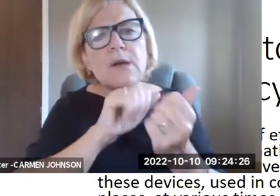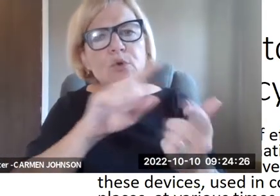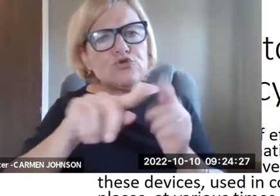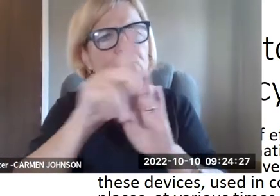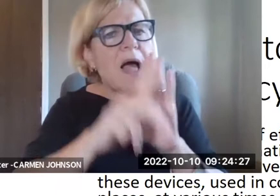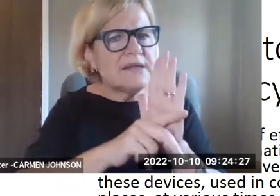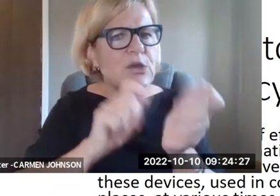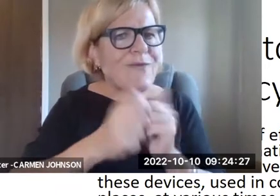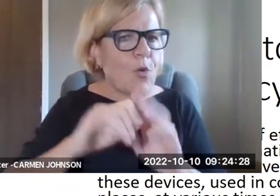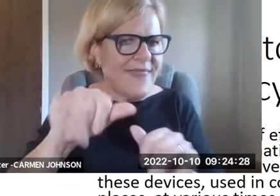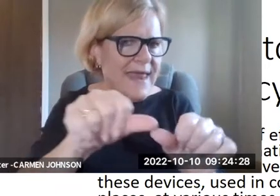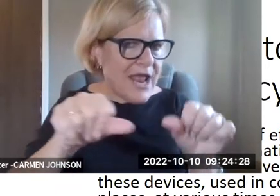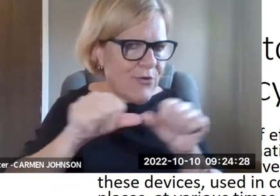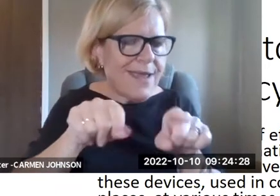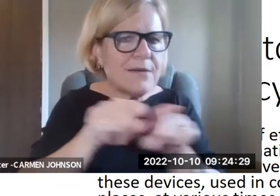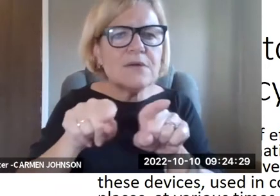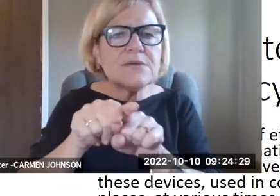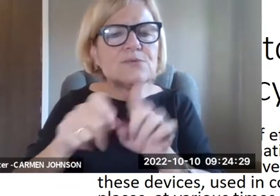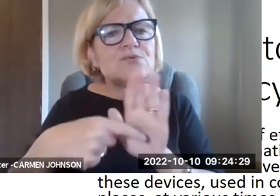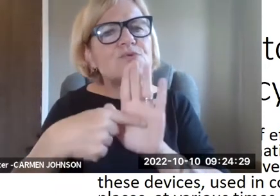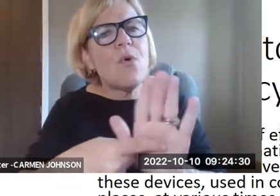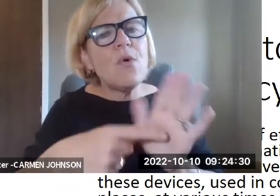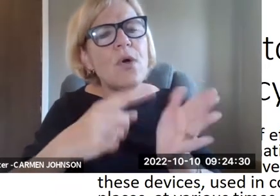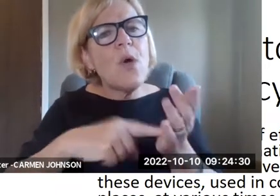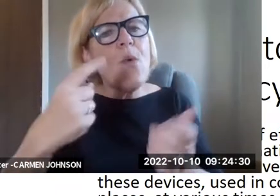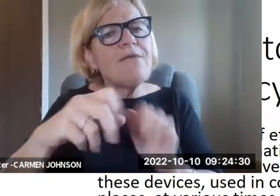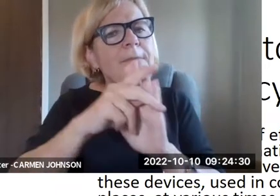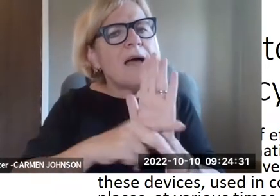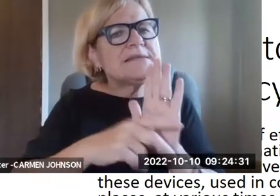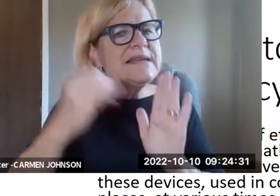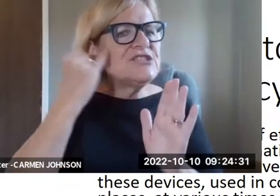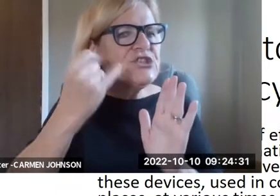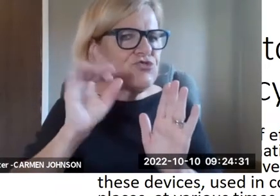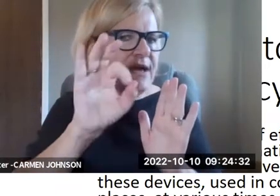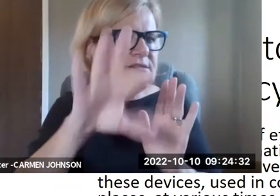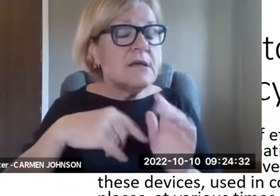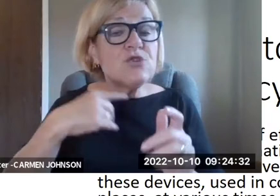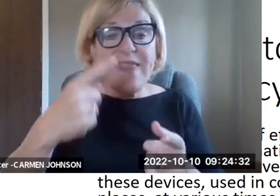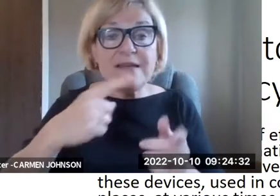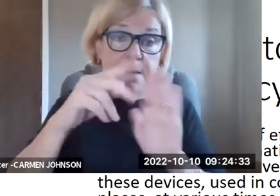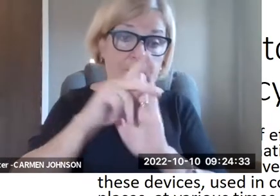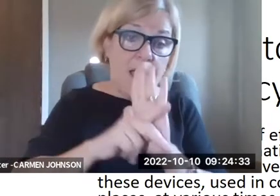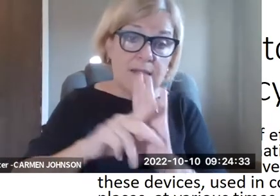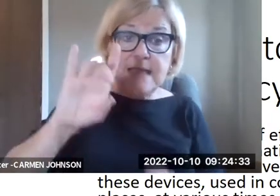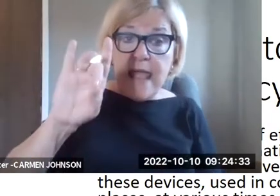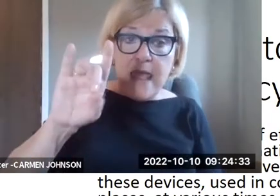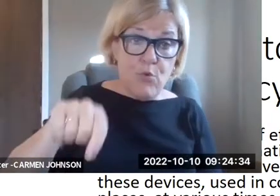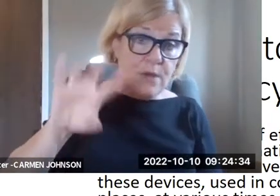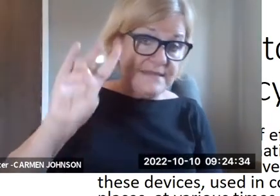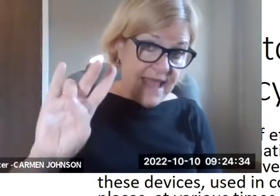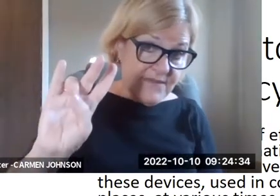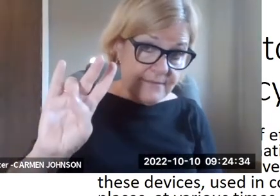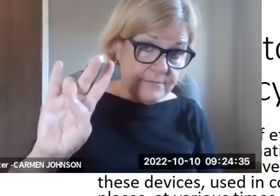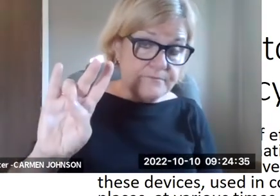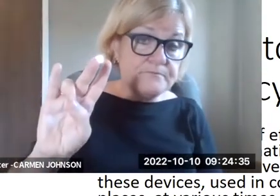earlier informed the approach here and should inform an approach to policy reform in this area, and also to,